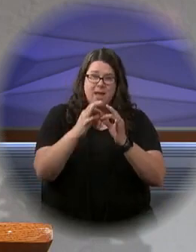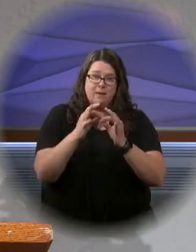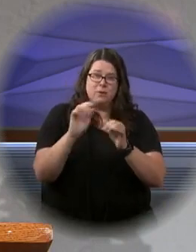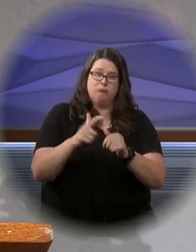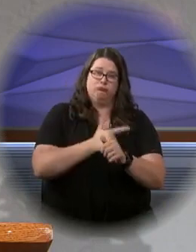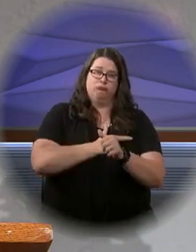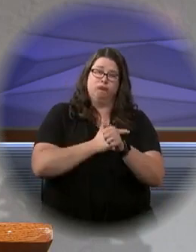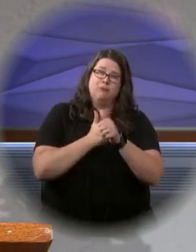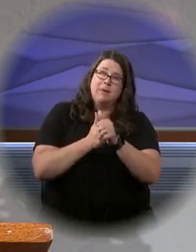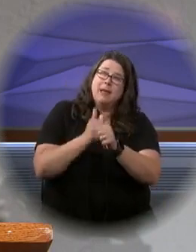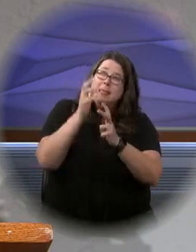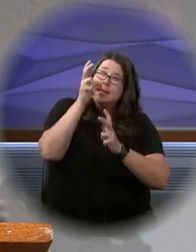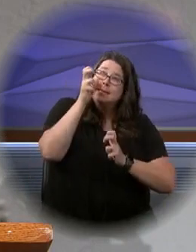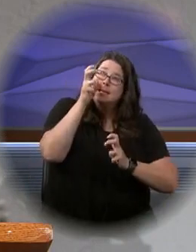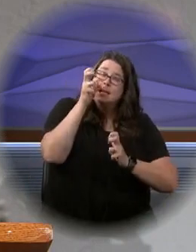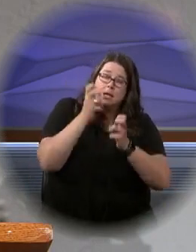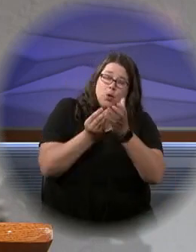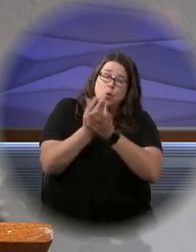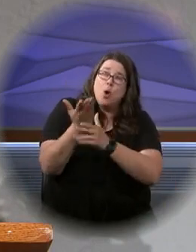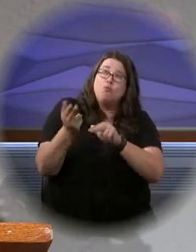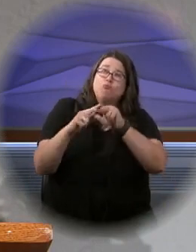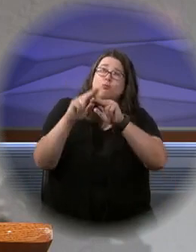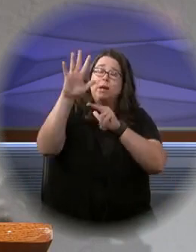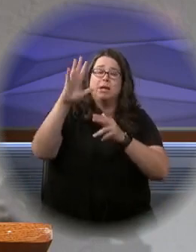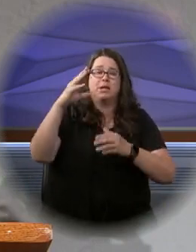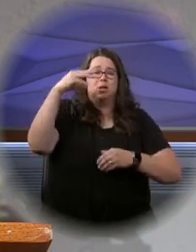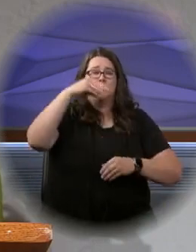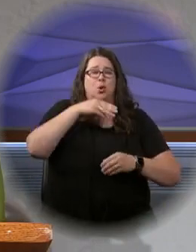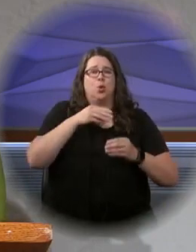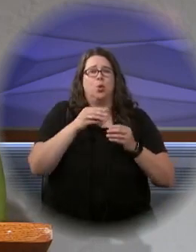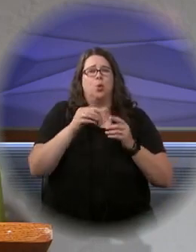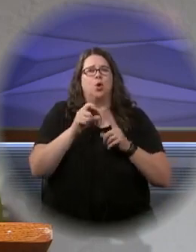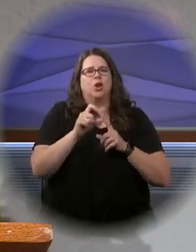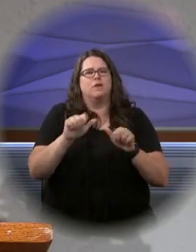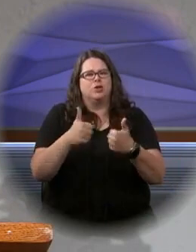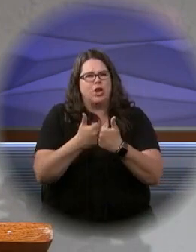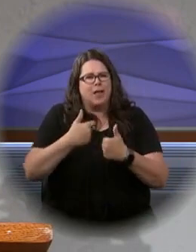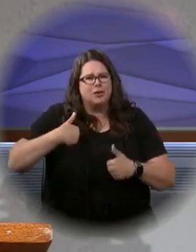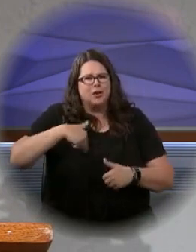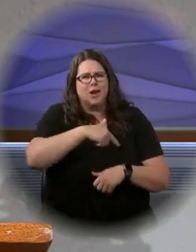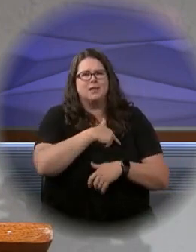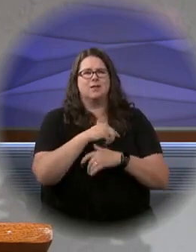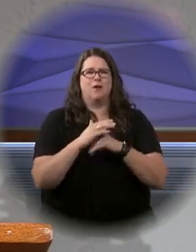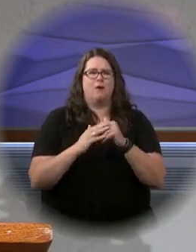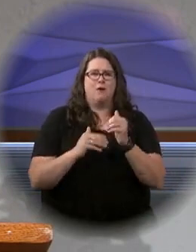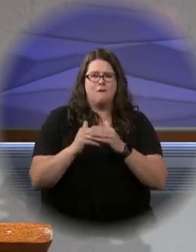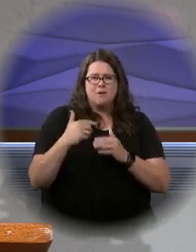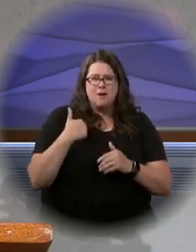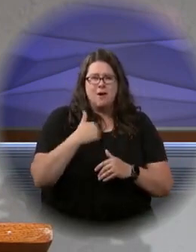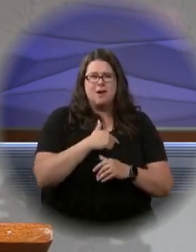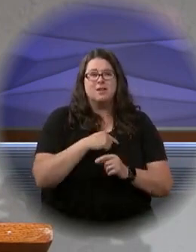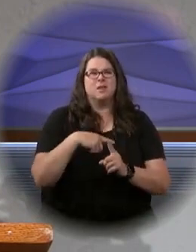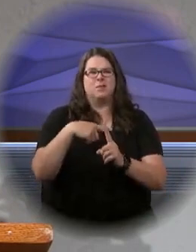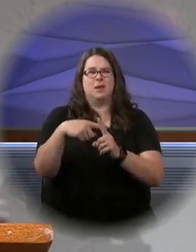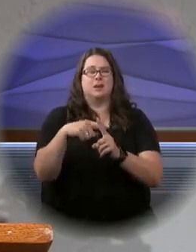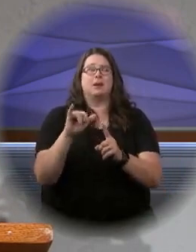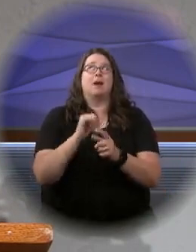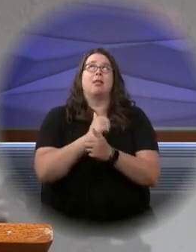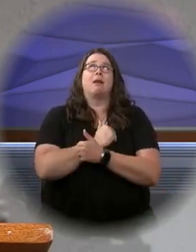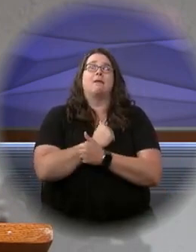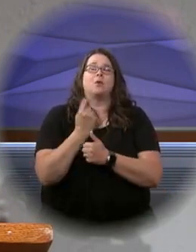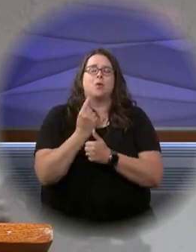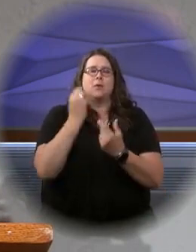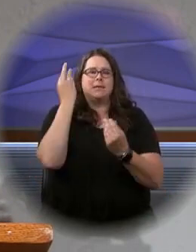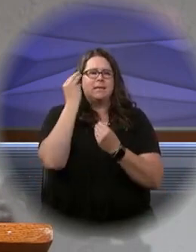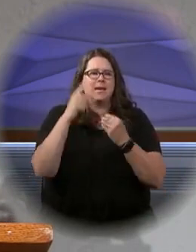listen and grow into God's word. And so it's a word of challenge. It's a word of comfort. And it's also, which I love to